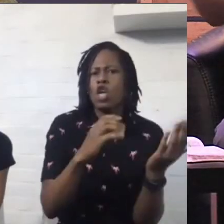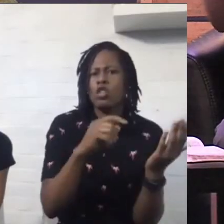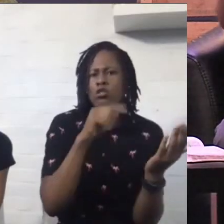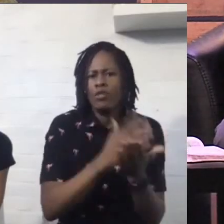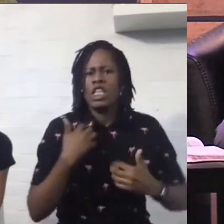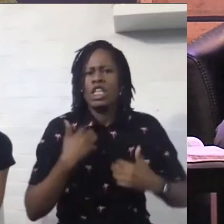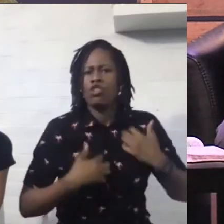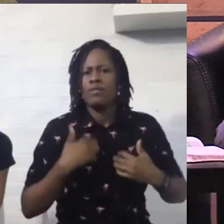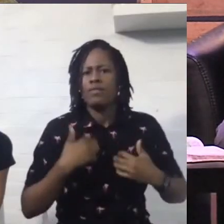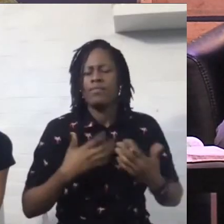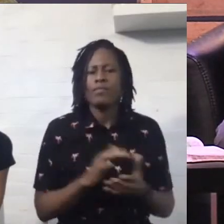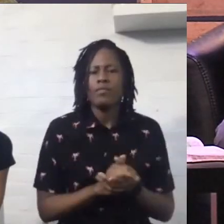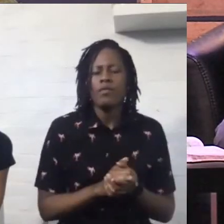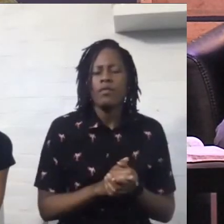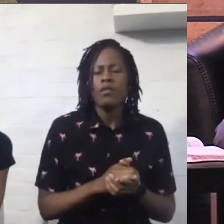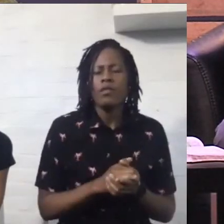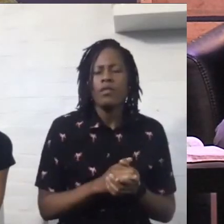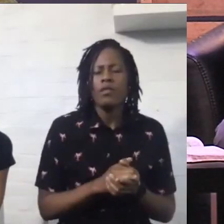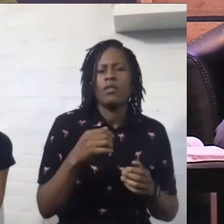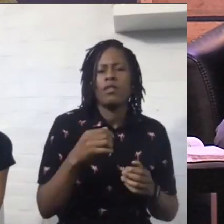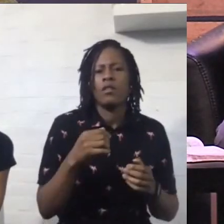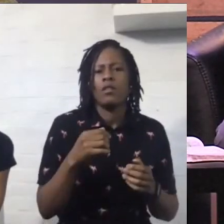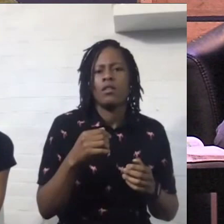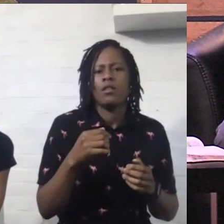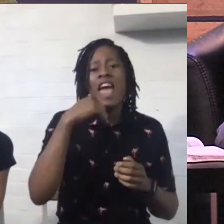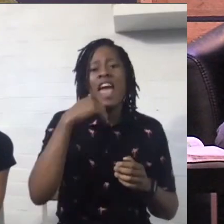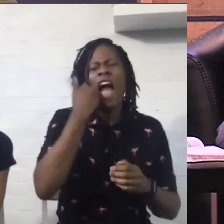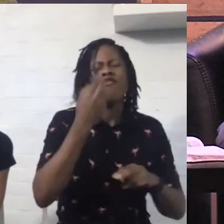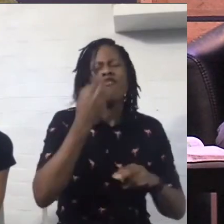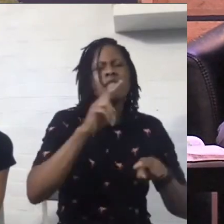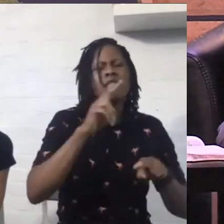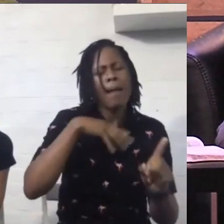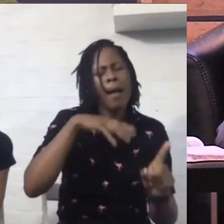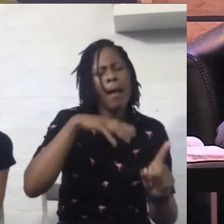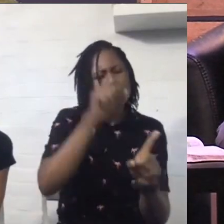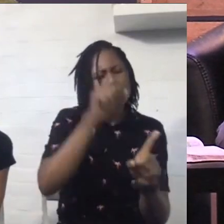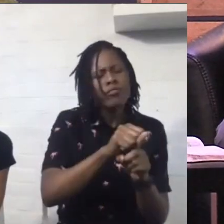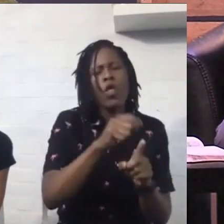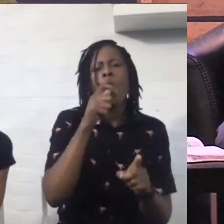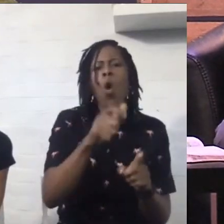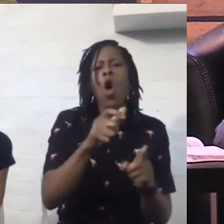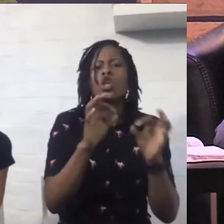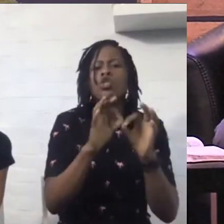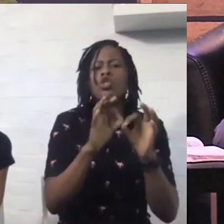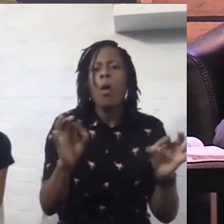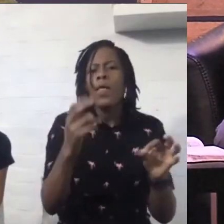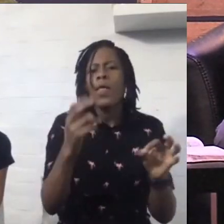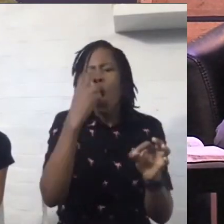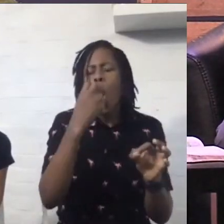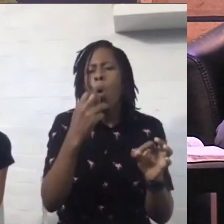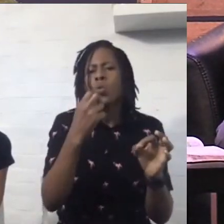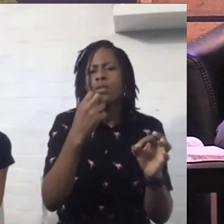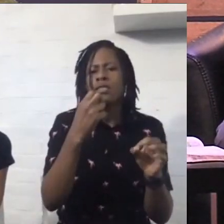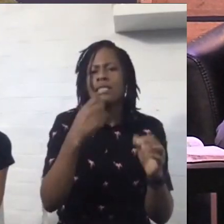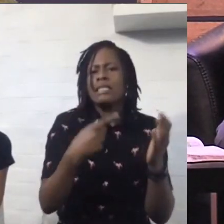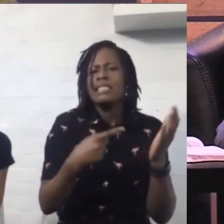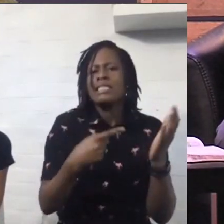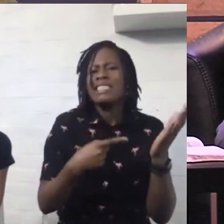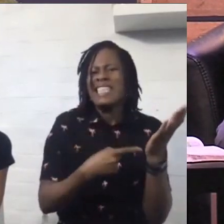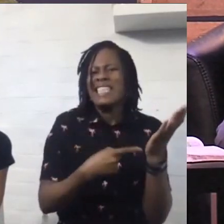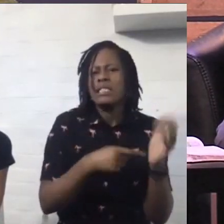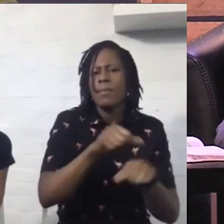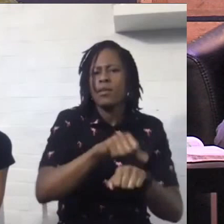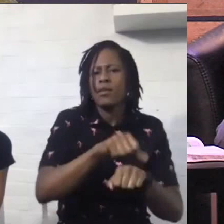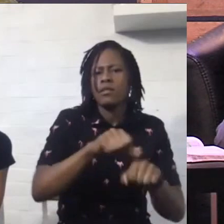word, every time shalom appears in the Old Testament, I found that scripture and looked it up and I came across this one and I read something